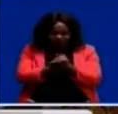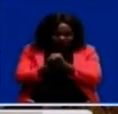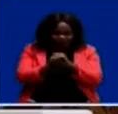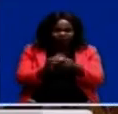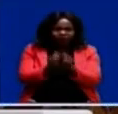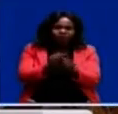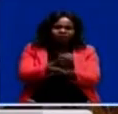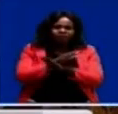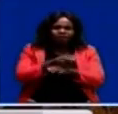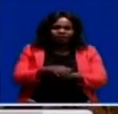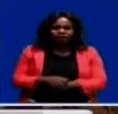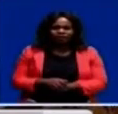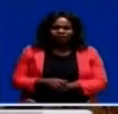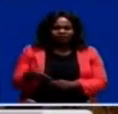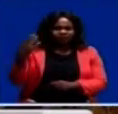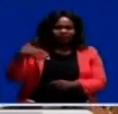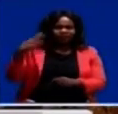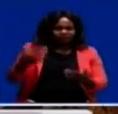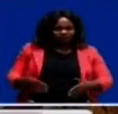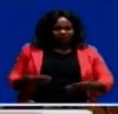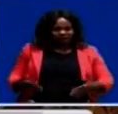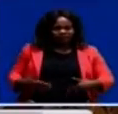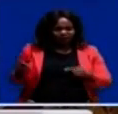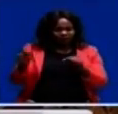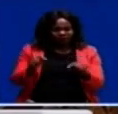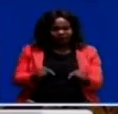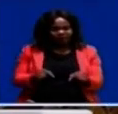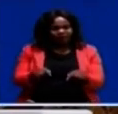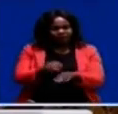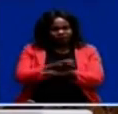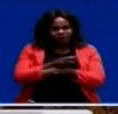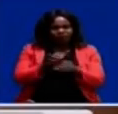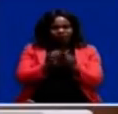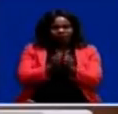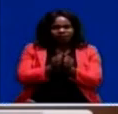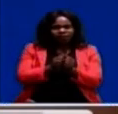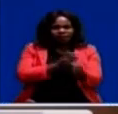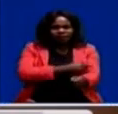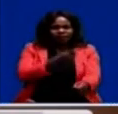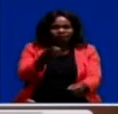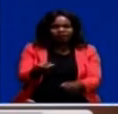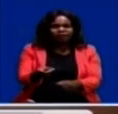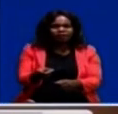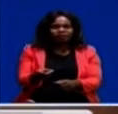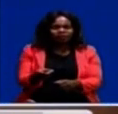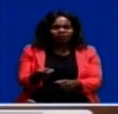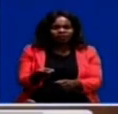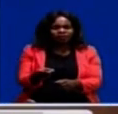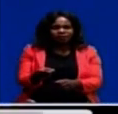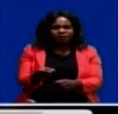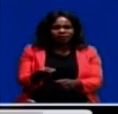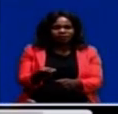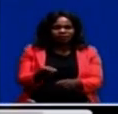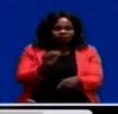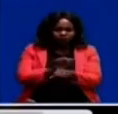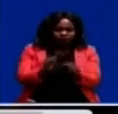Zambia. We were happy to come to Zambia with the delegation to work with